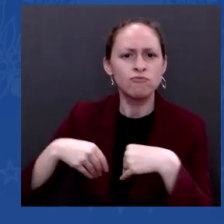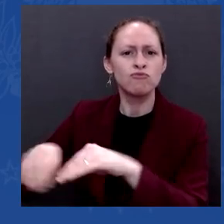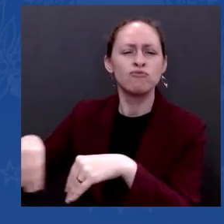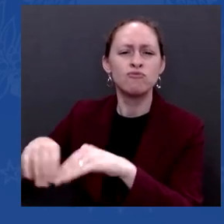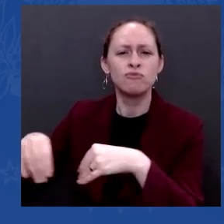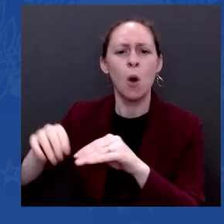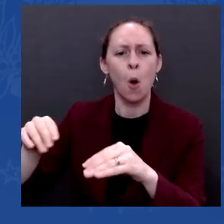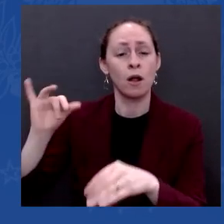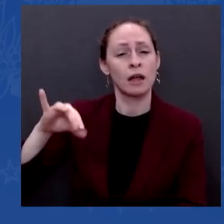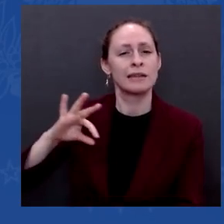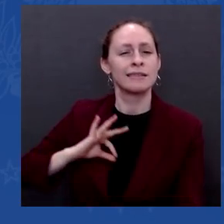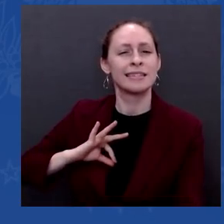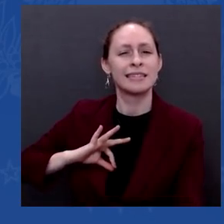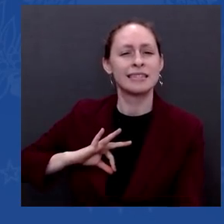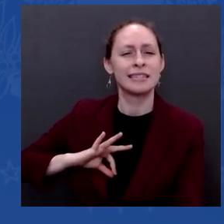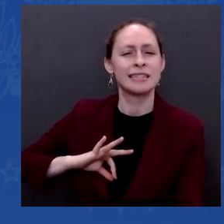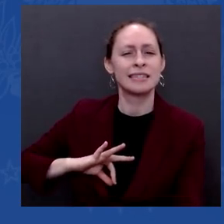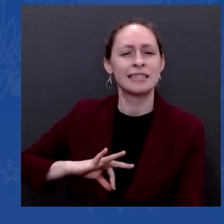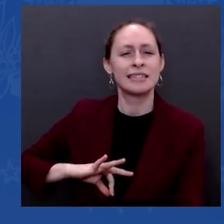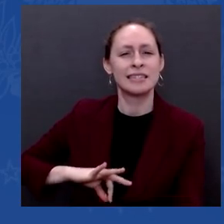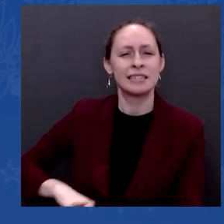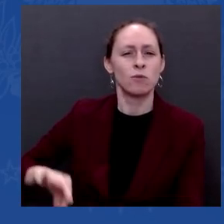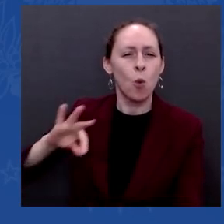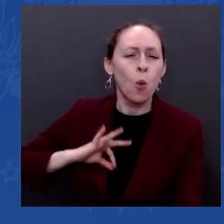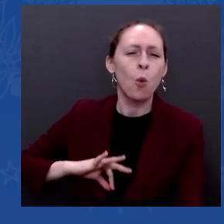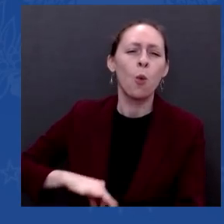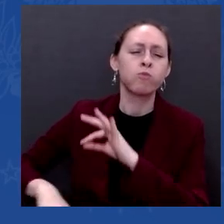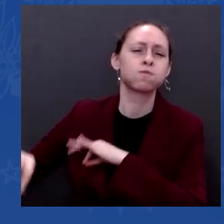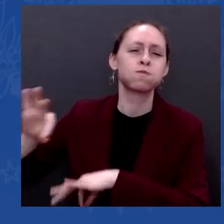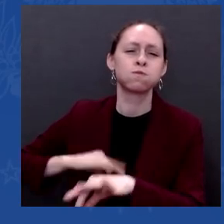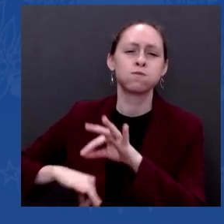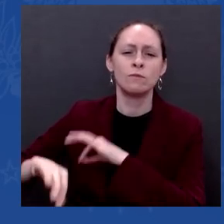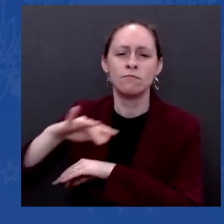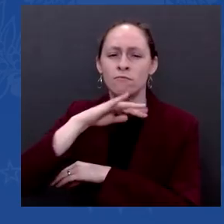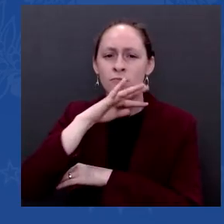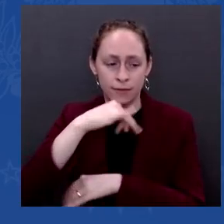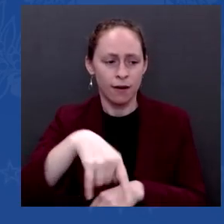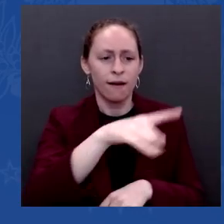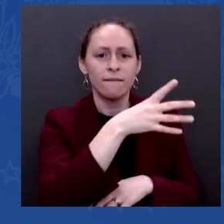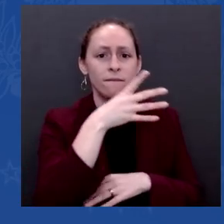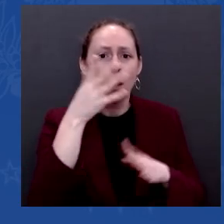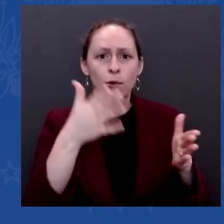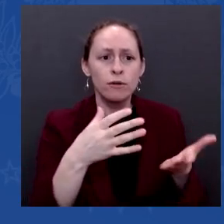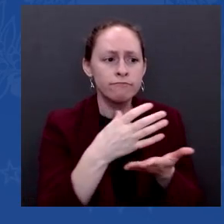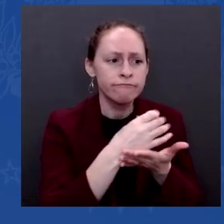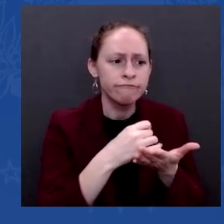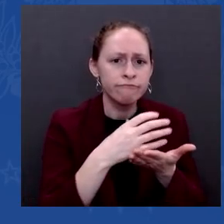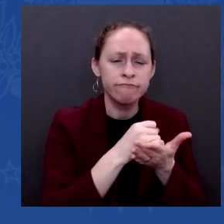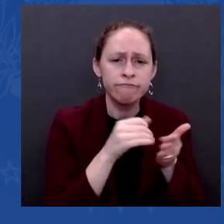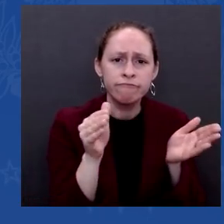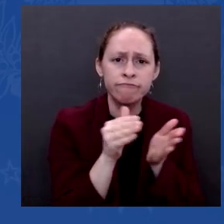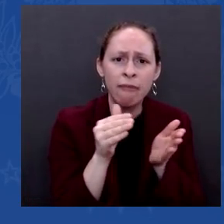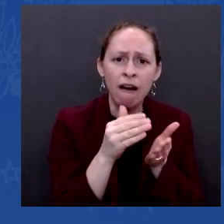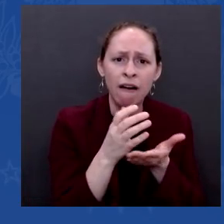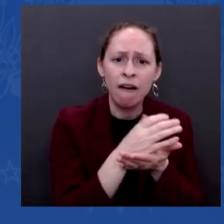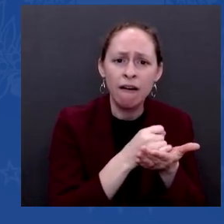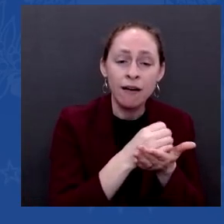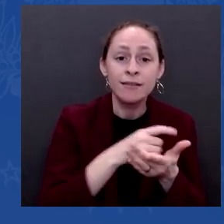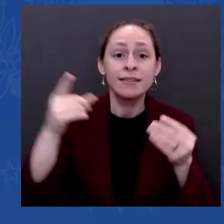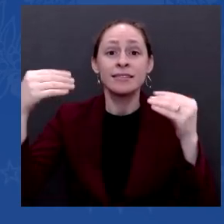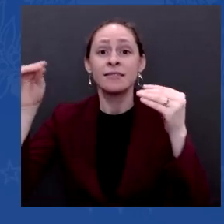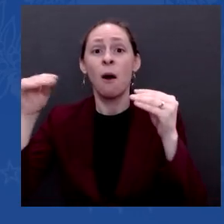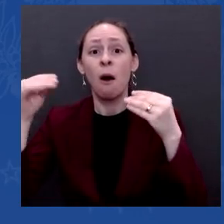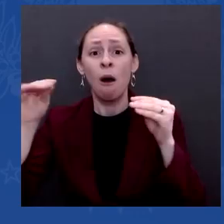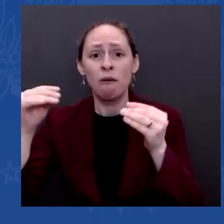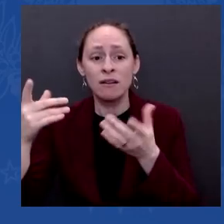competition is not capitalism. It's exploitation. So I signed an executive order to tackle